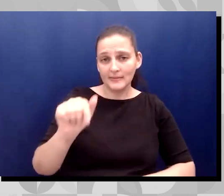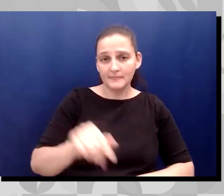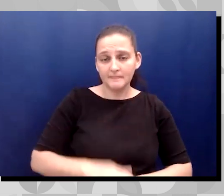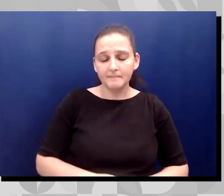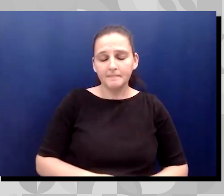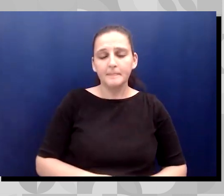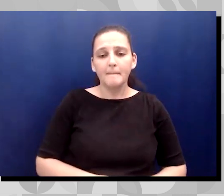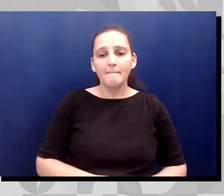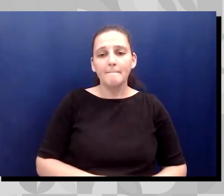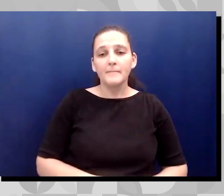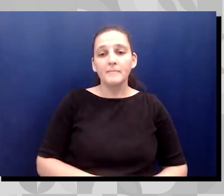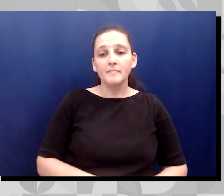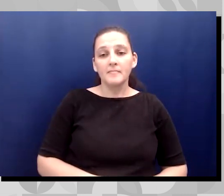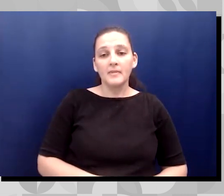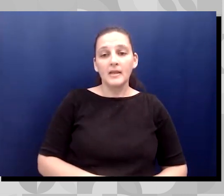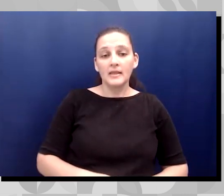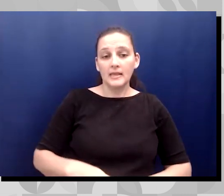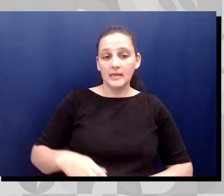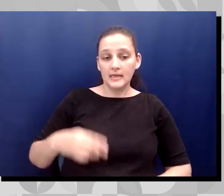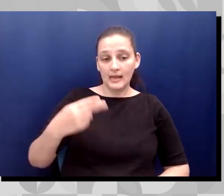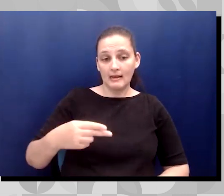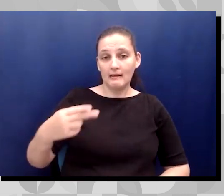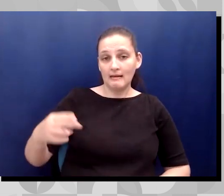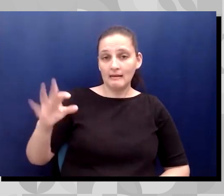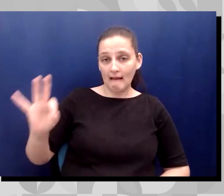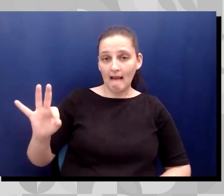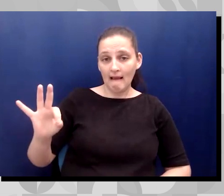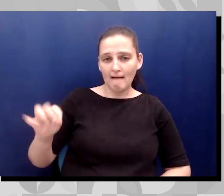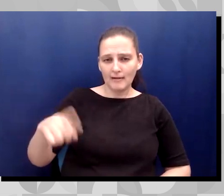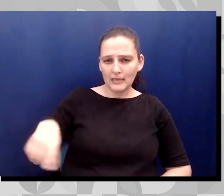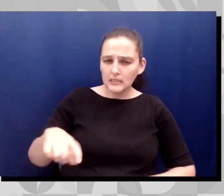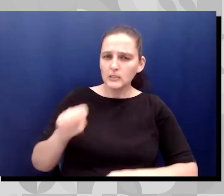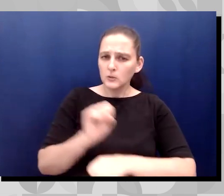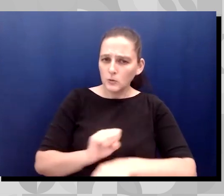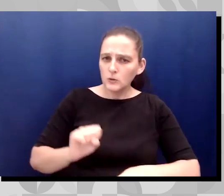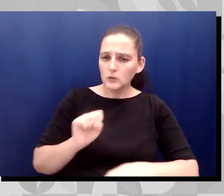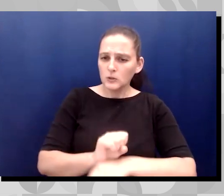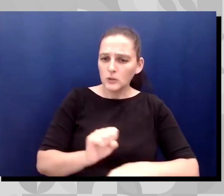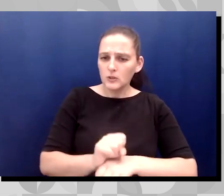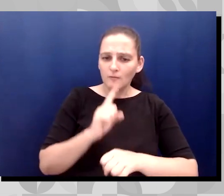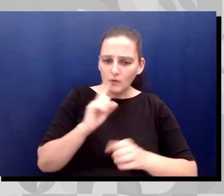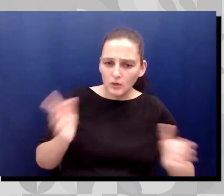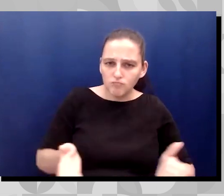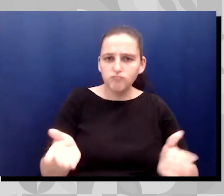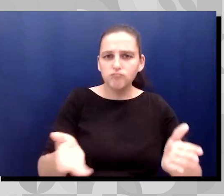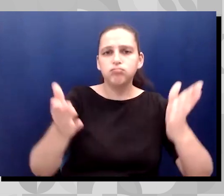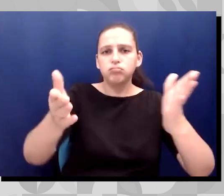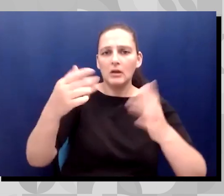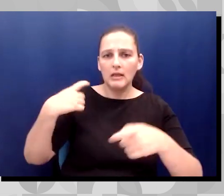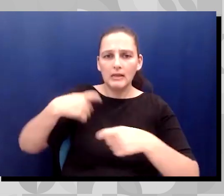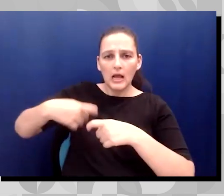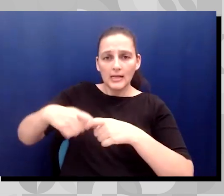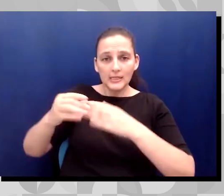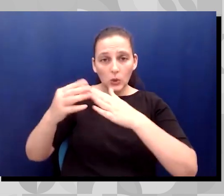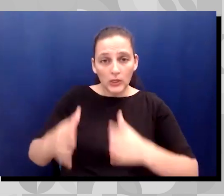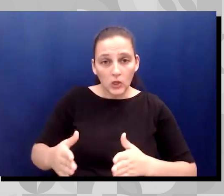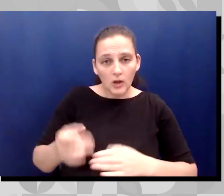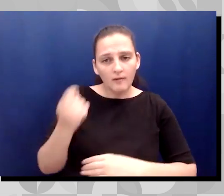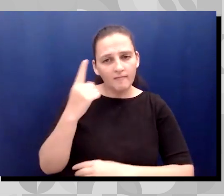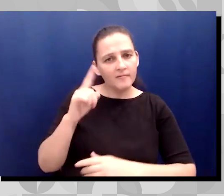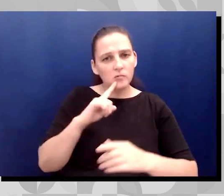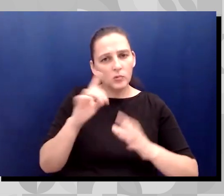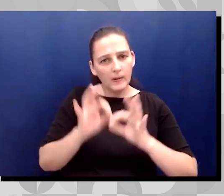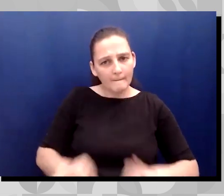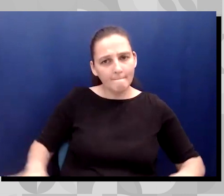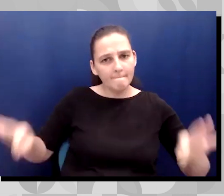heritage foundation works to inspire and develop Latino leaders, it's critical that we educate those future leaders